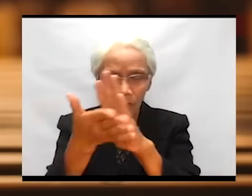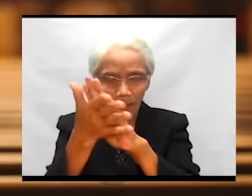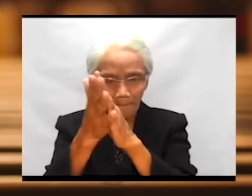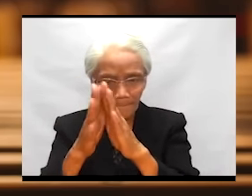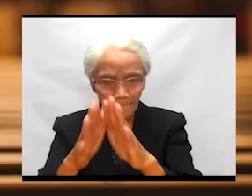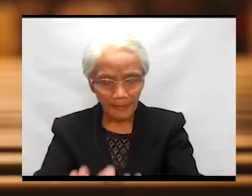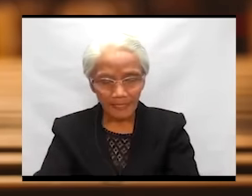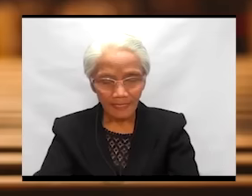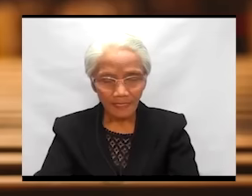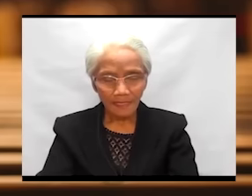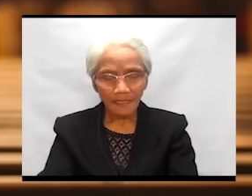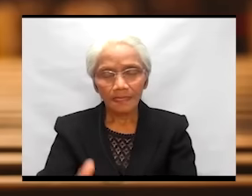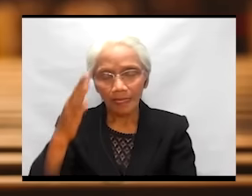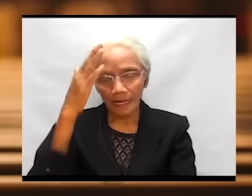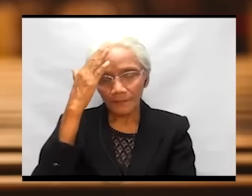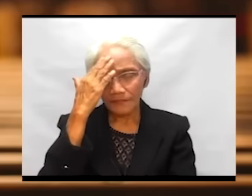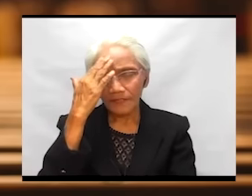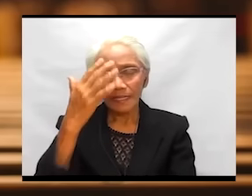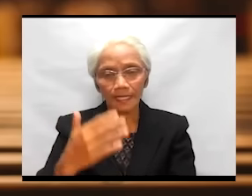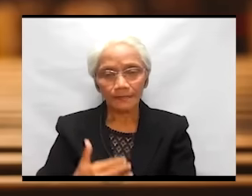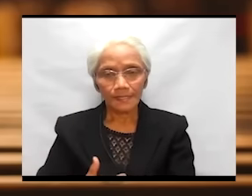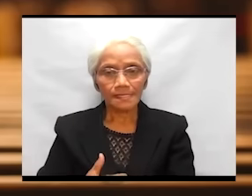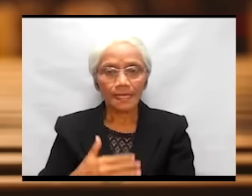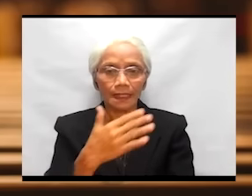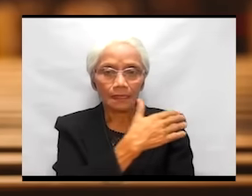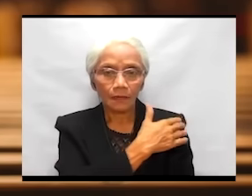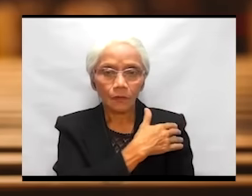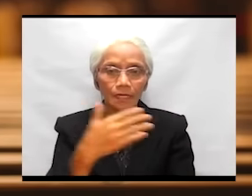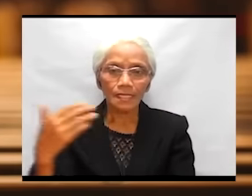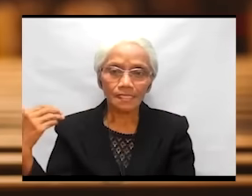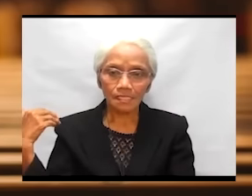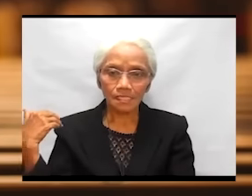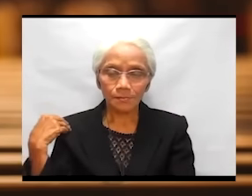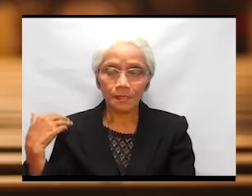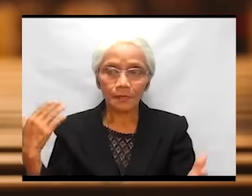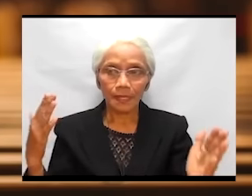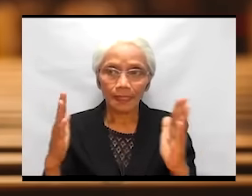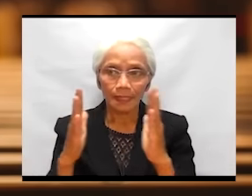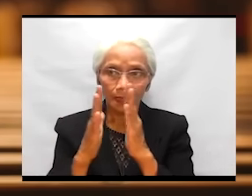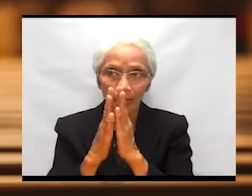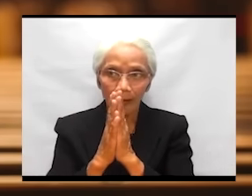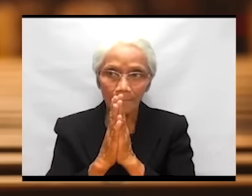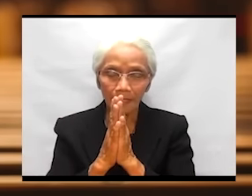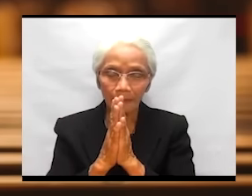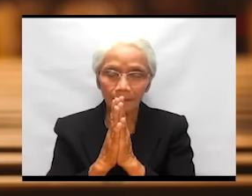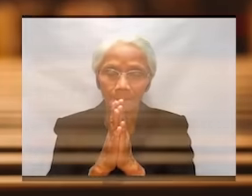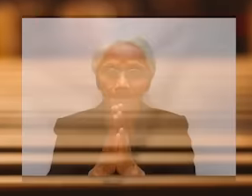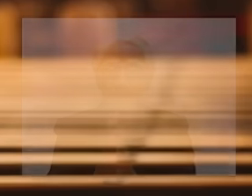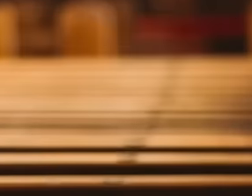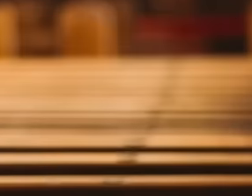In the name of the Father and of the Son and of the Holy Spirit. Amen.